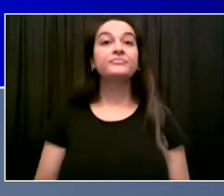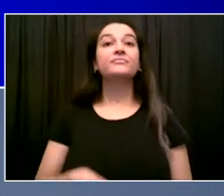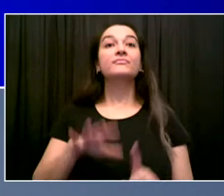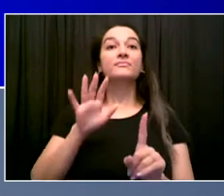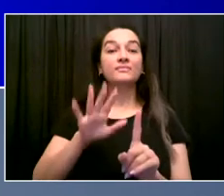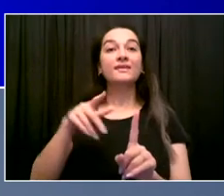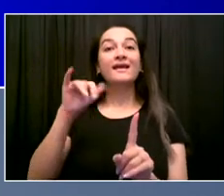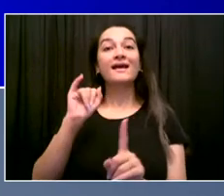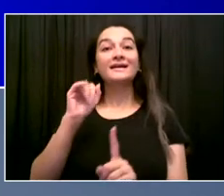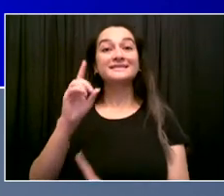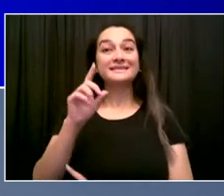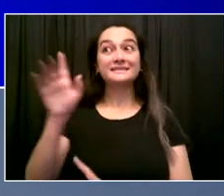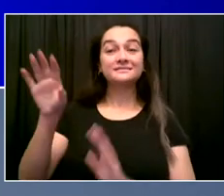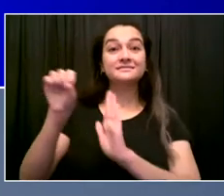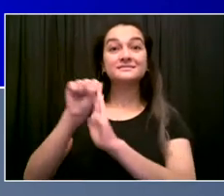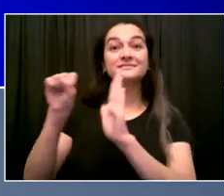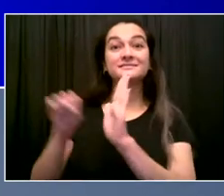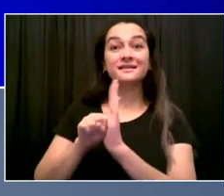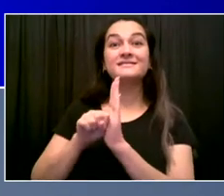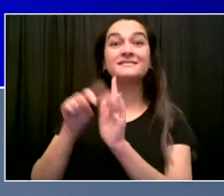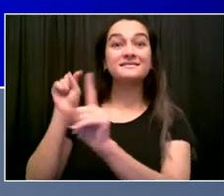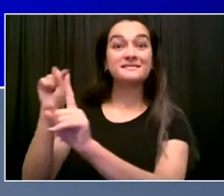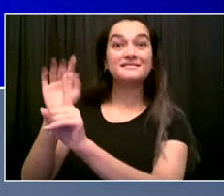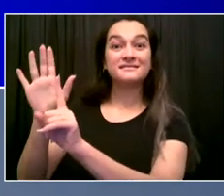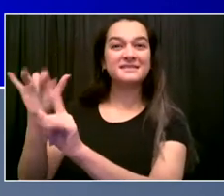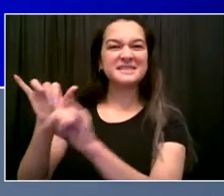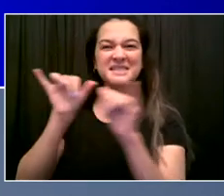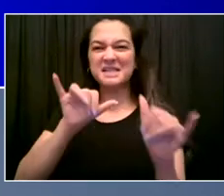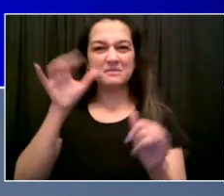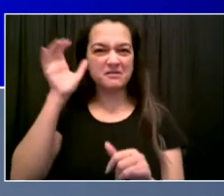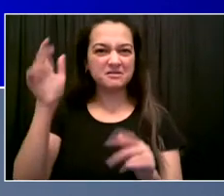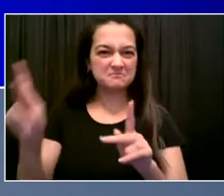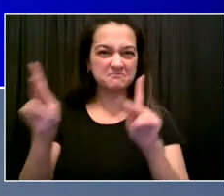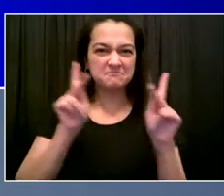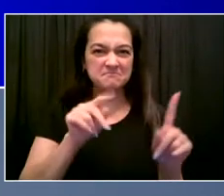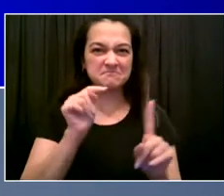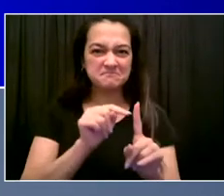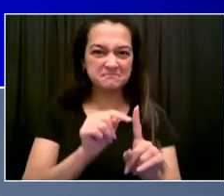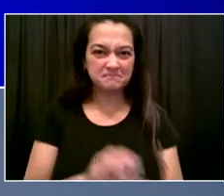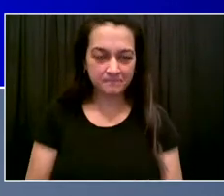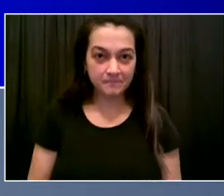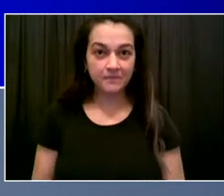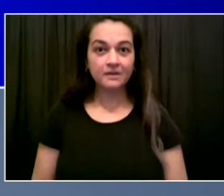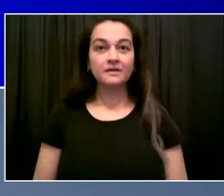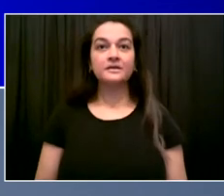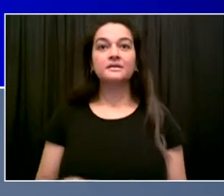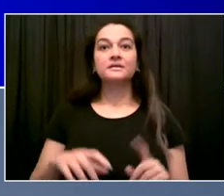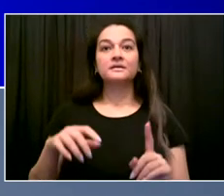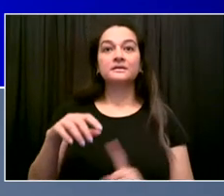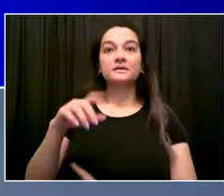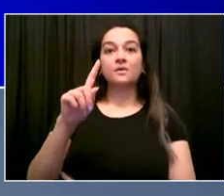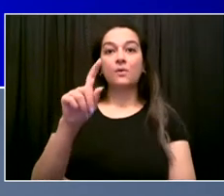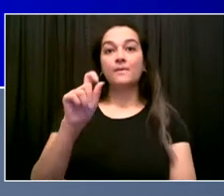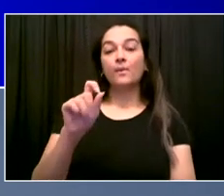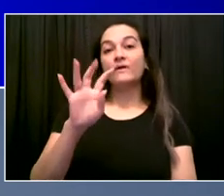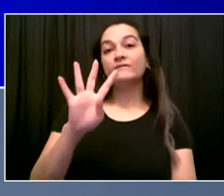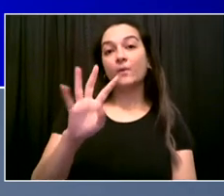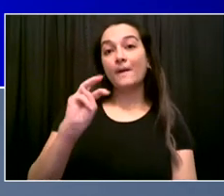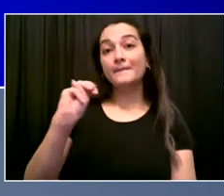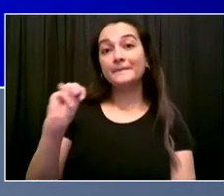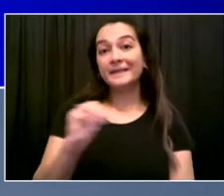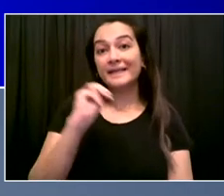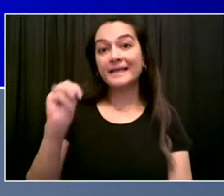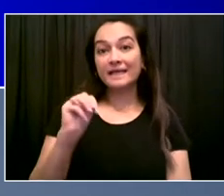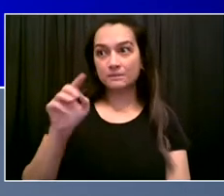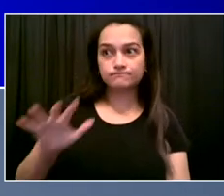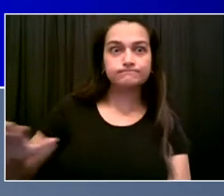1.4 million New Yorkers have an IDNYC. And for so many of them, it has unlocked